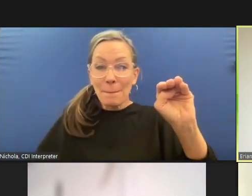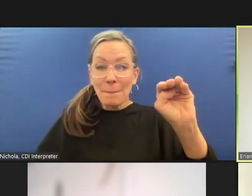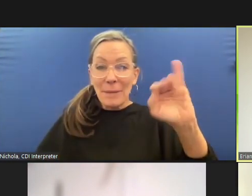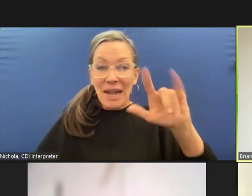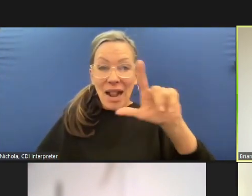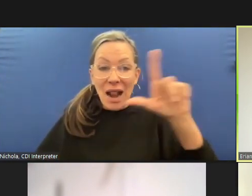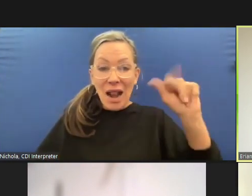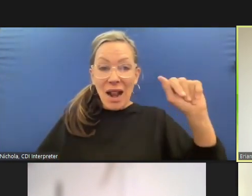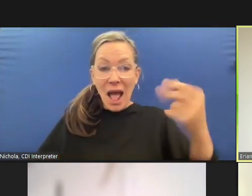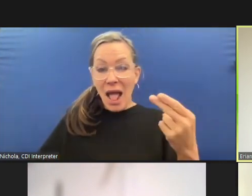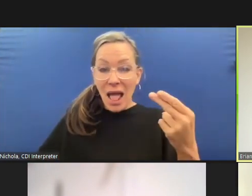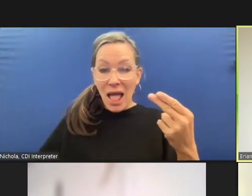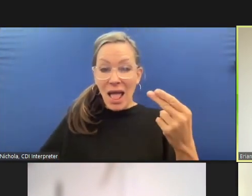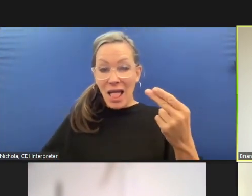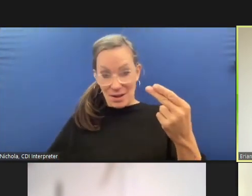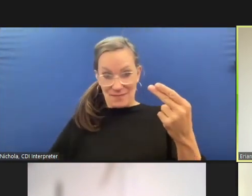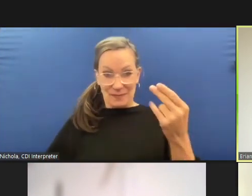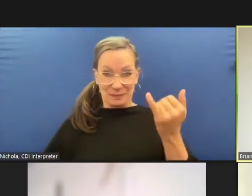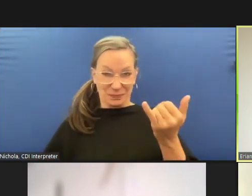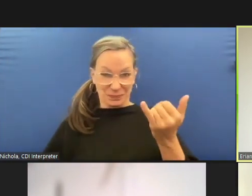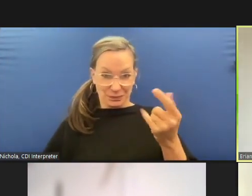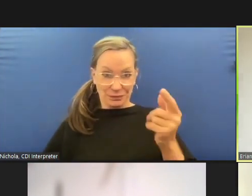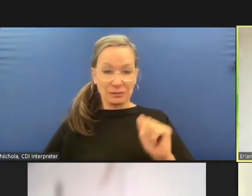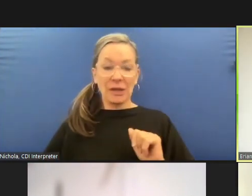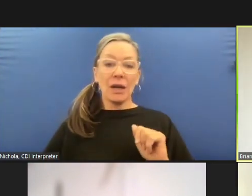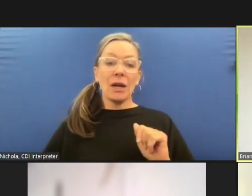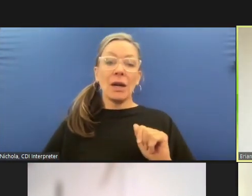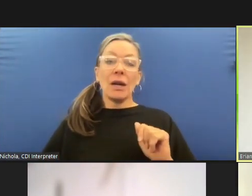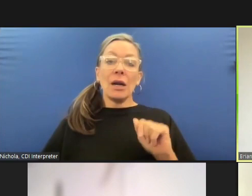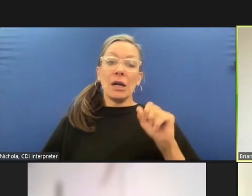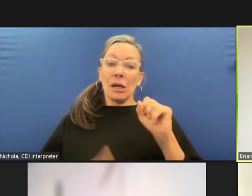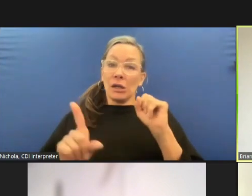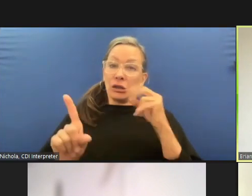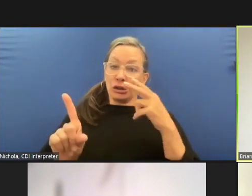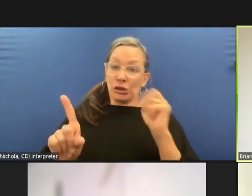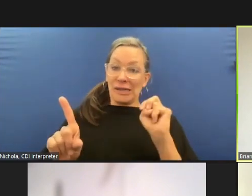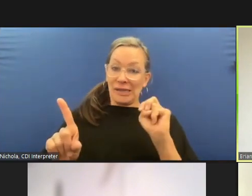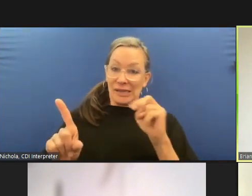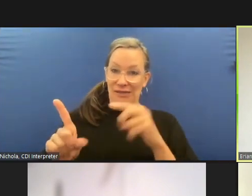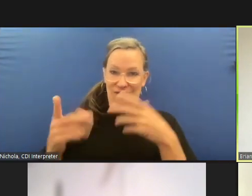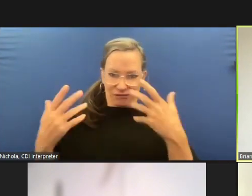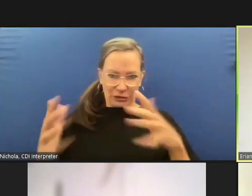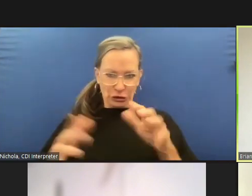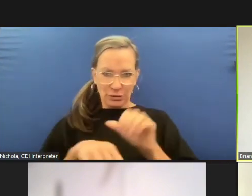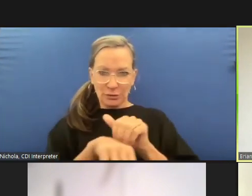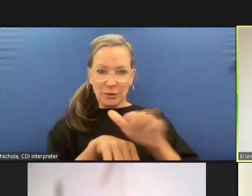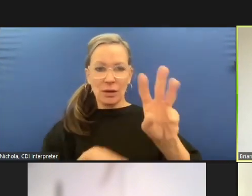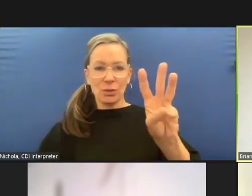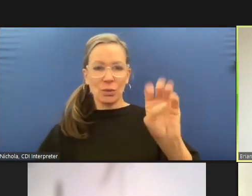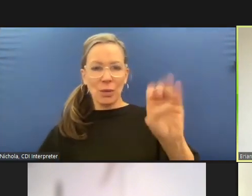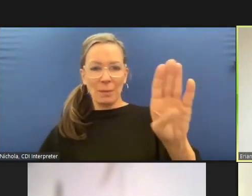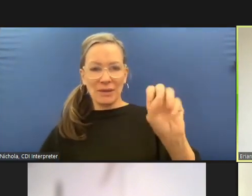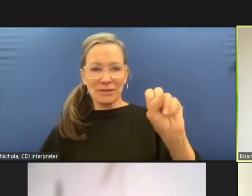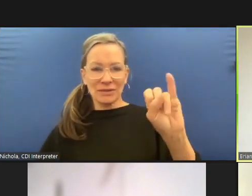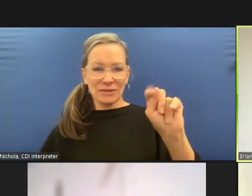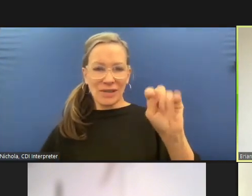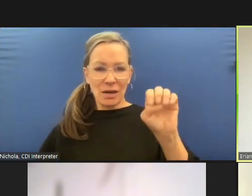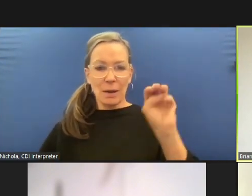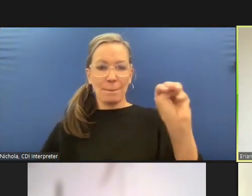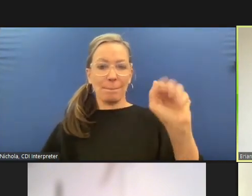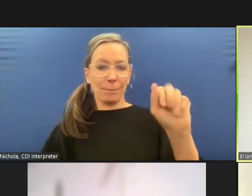county.org slash main m-a-i-n slash sheriff's dash